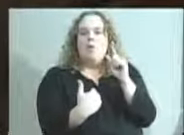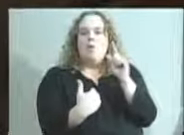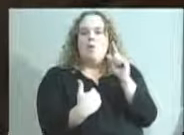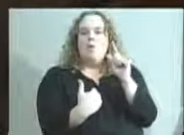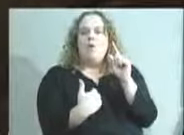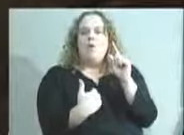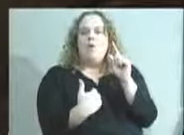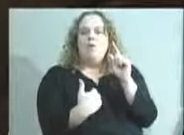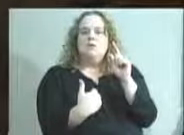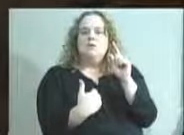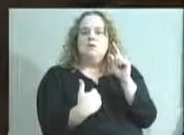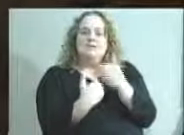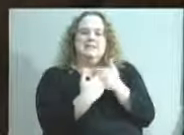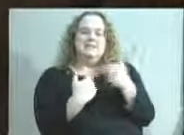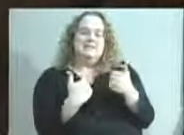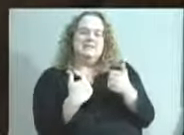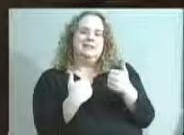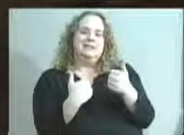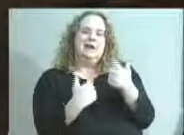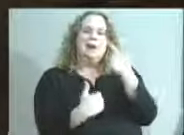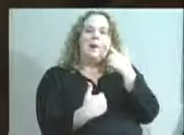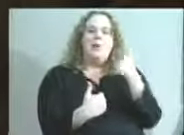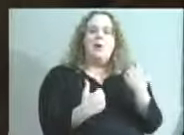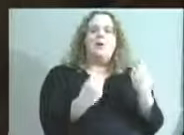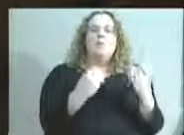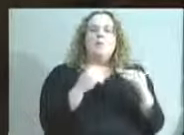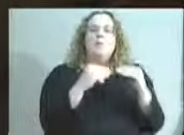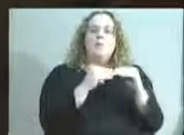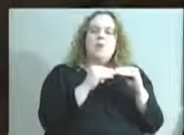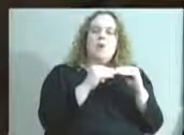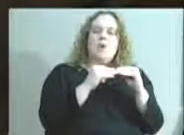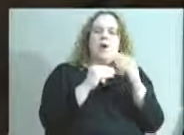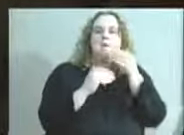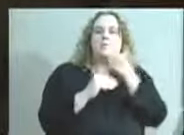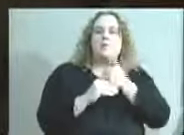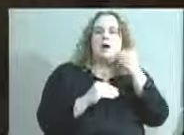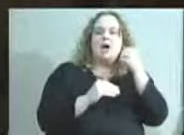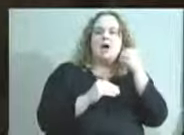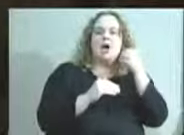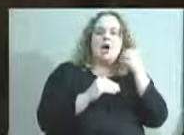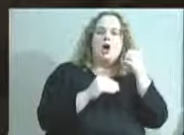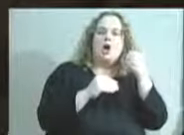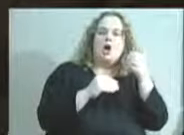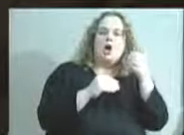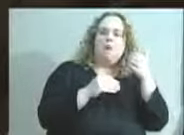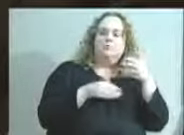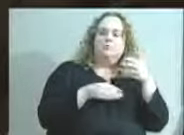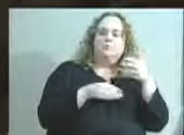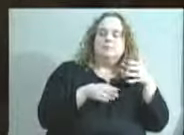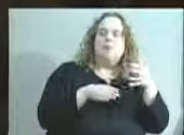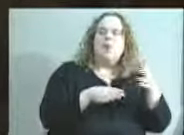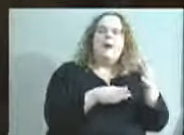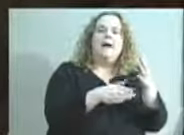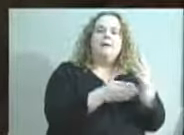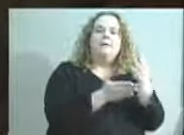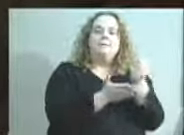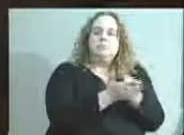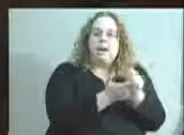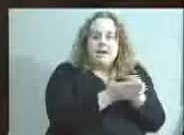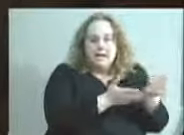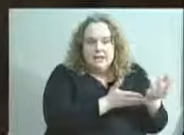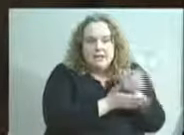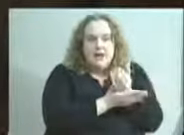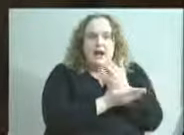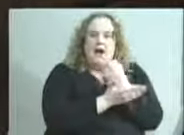again, I think a better platform, a more objective platform for advocacy, a better platform for fundraising and supporting the critical